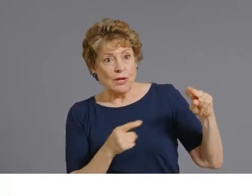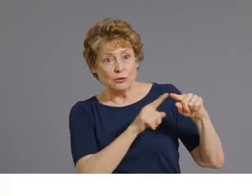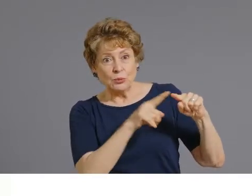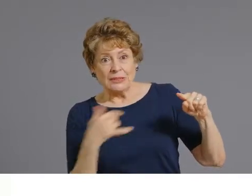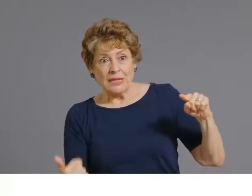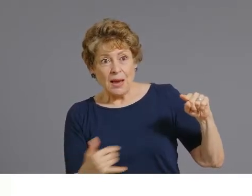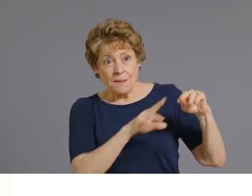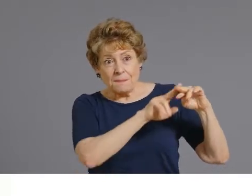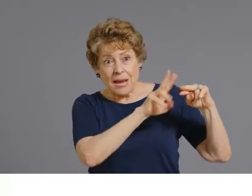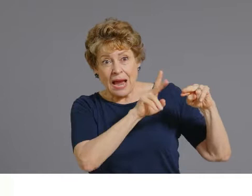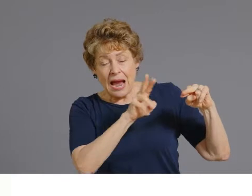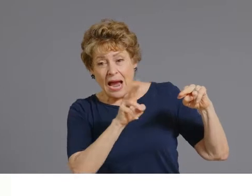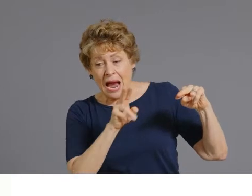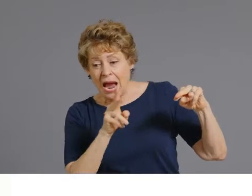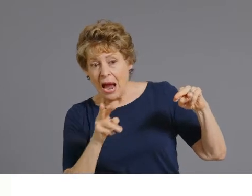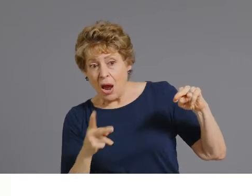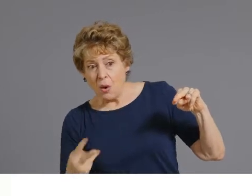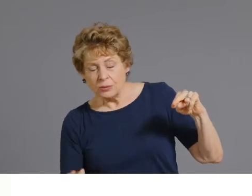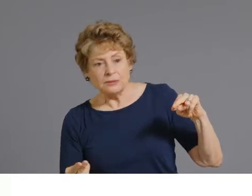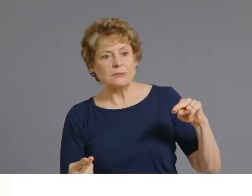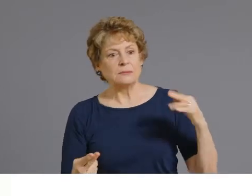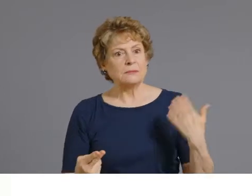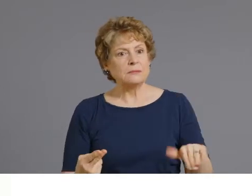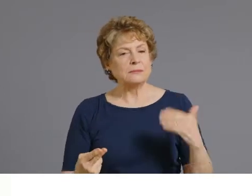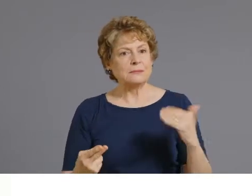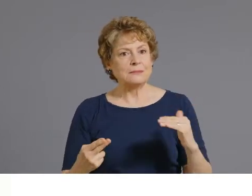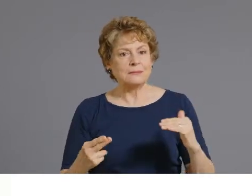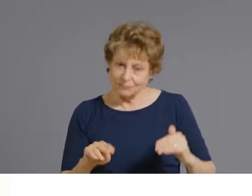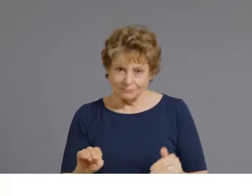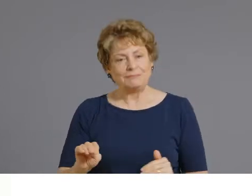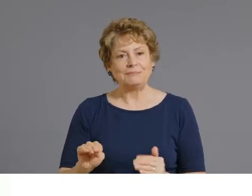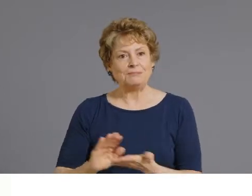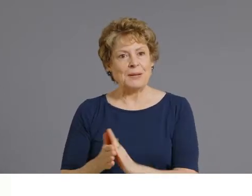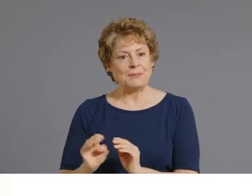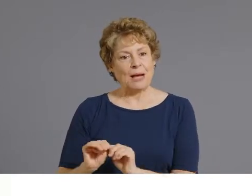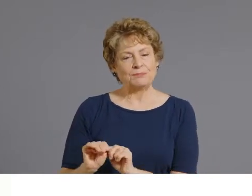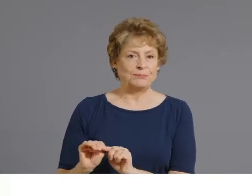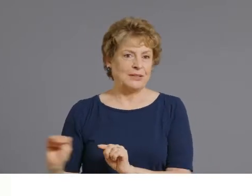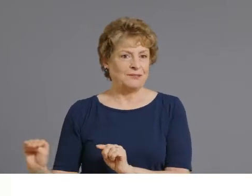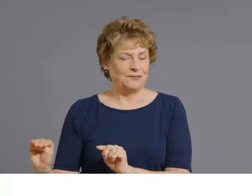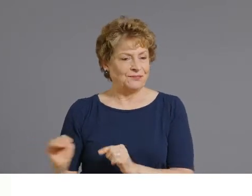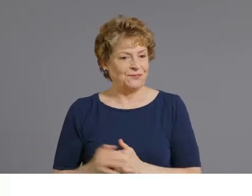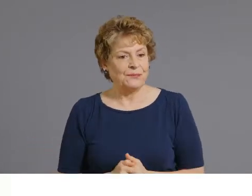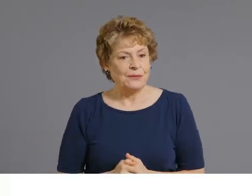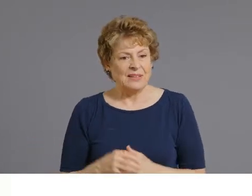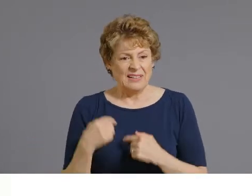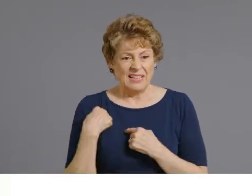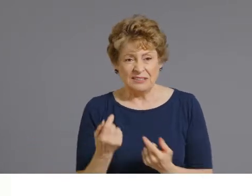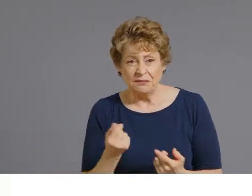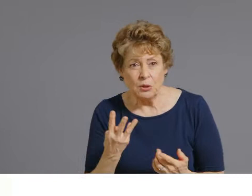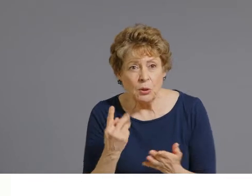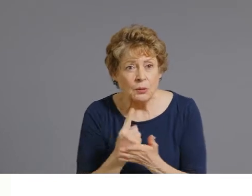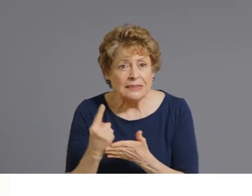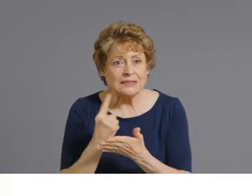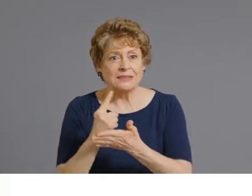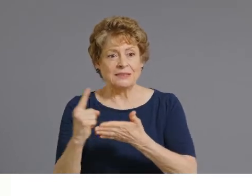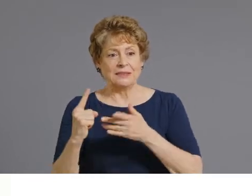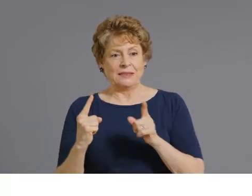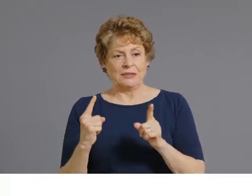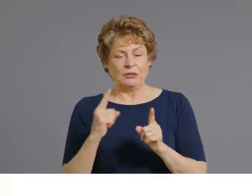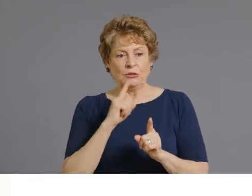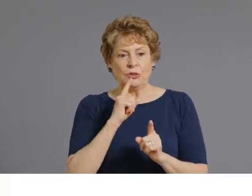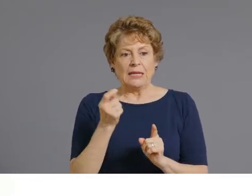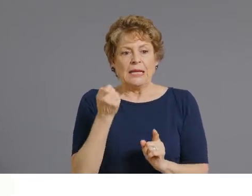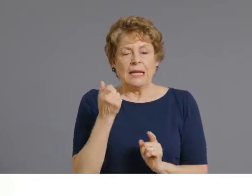stabilization and leveling off in our percent positivity. And over the last few weeks have seen a slight decrease